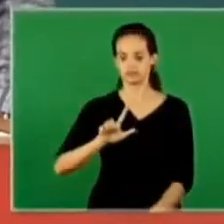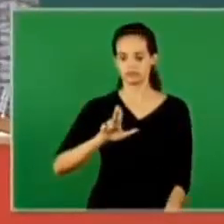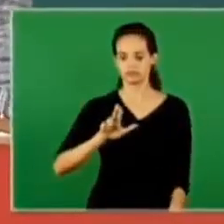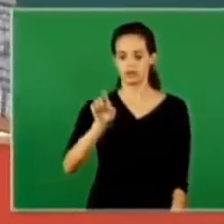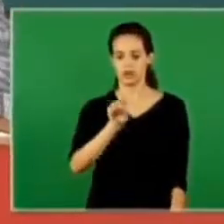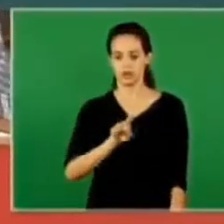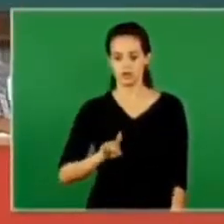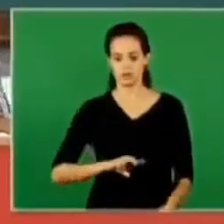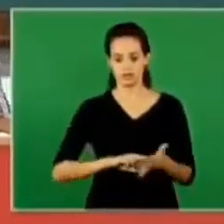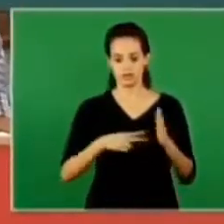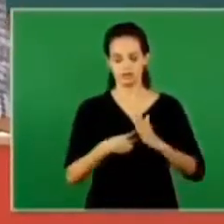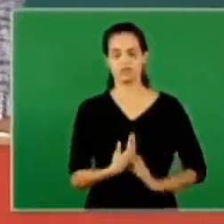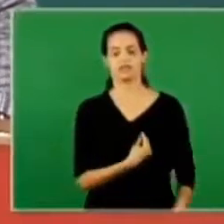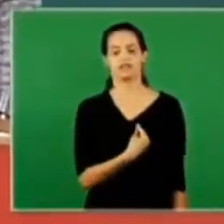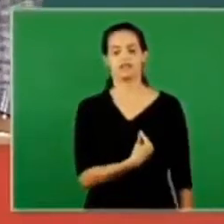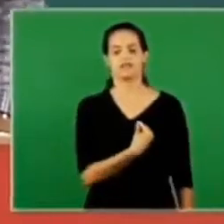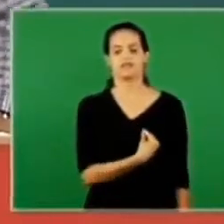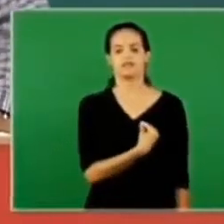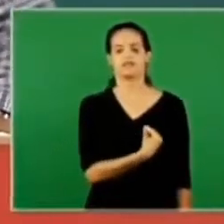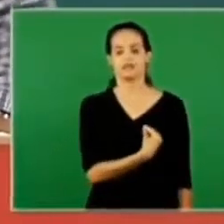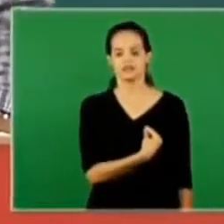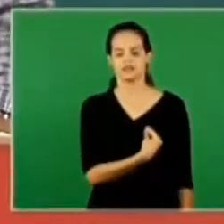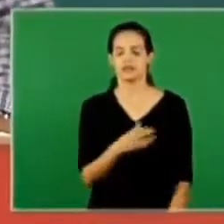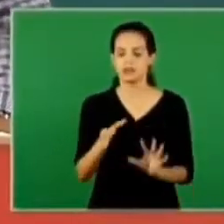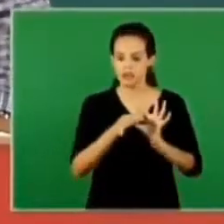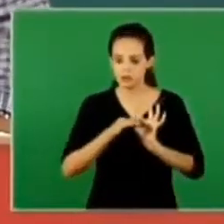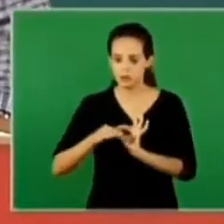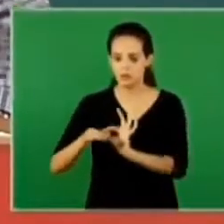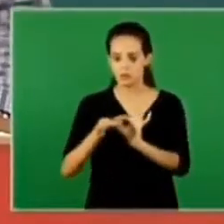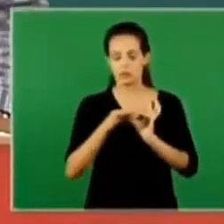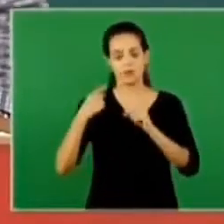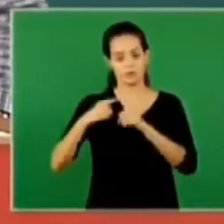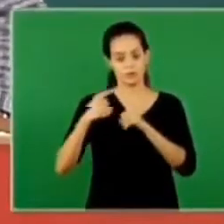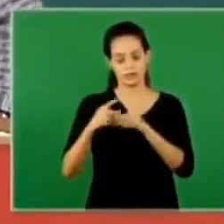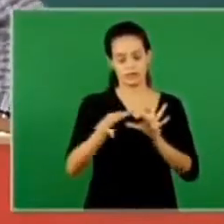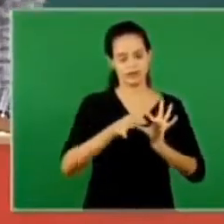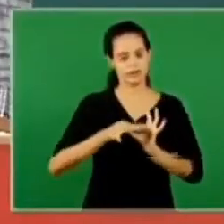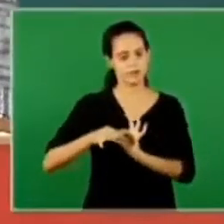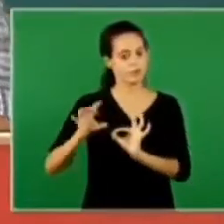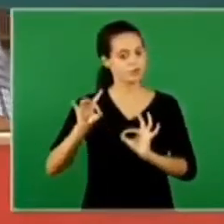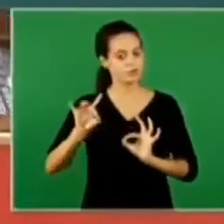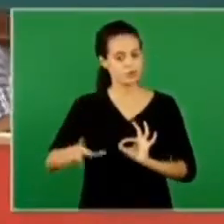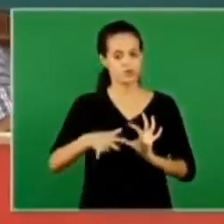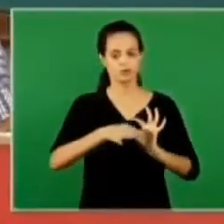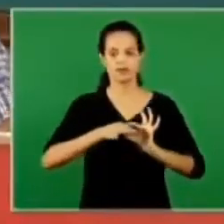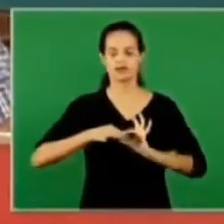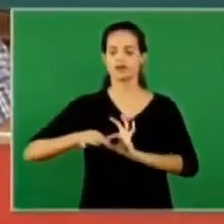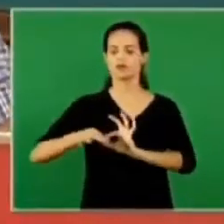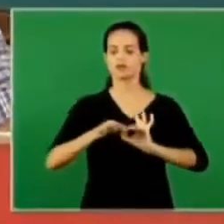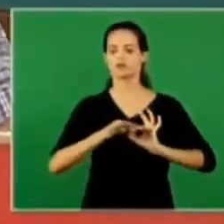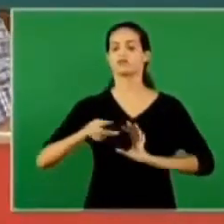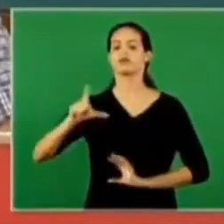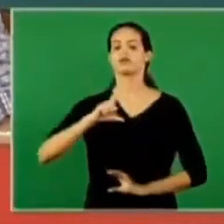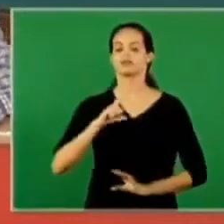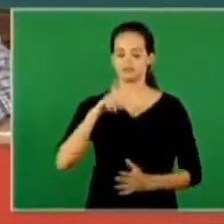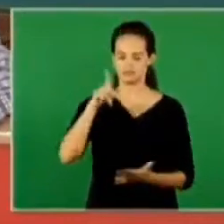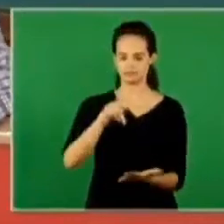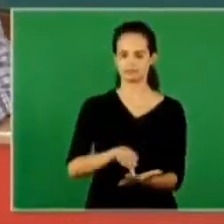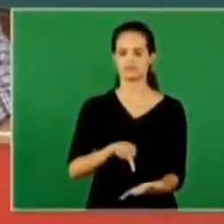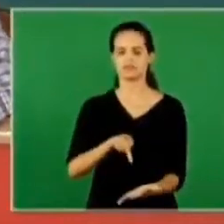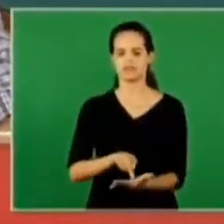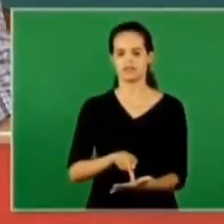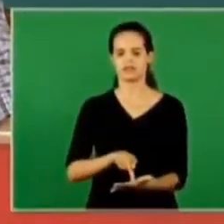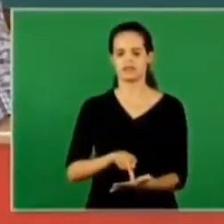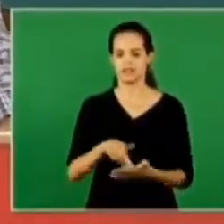light is light is life because without light there's no life fellowship is because only in fellowship the